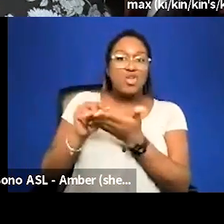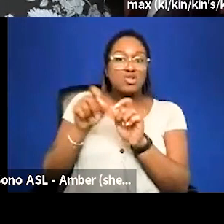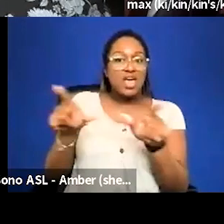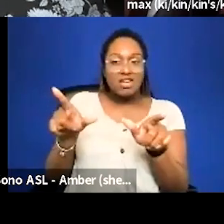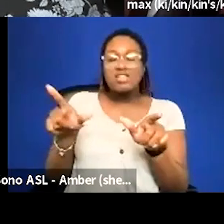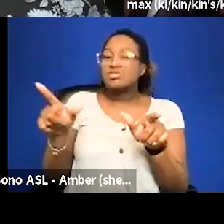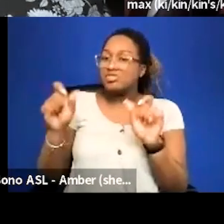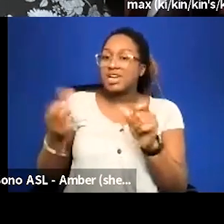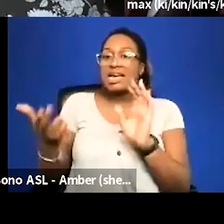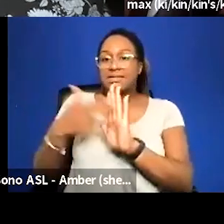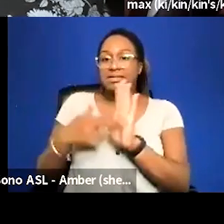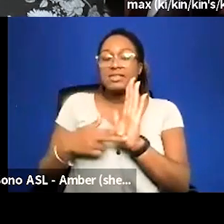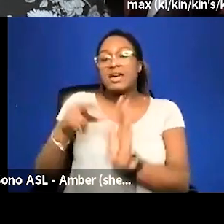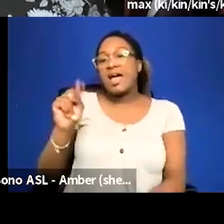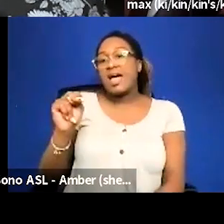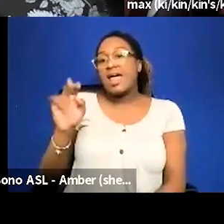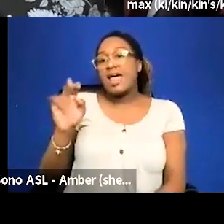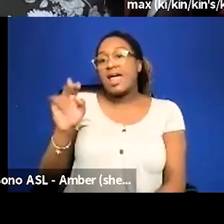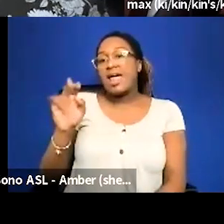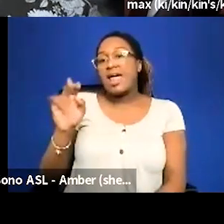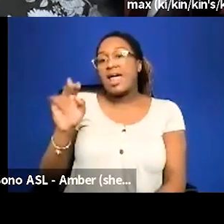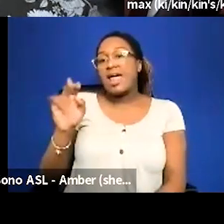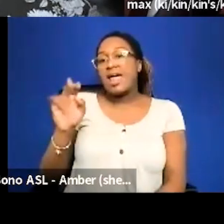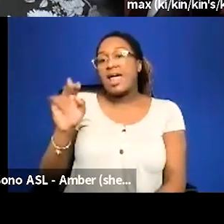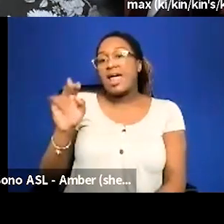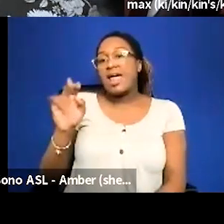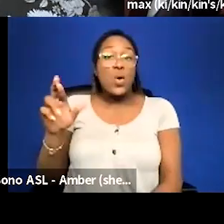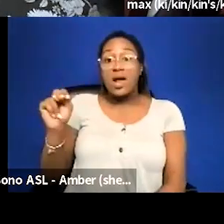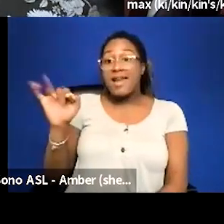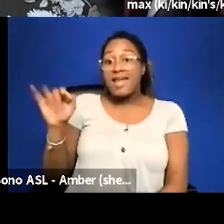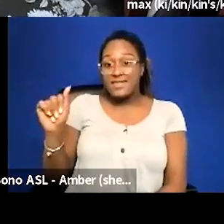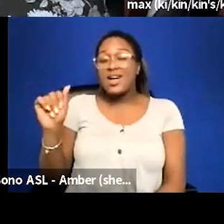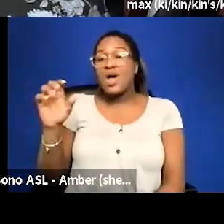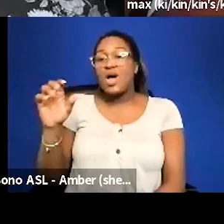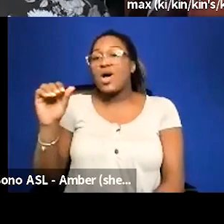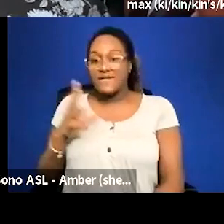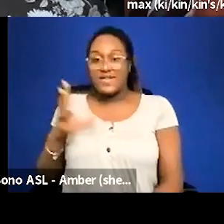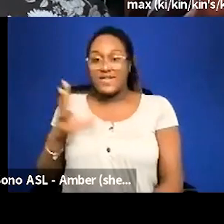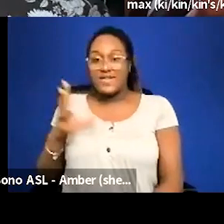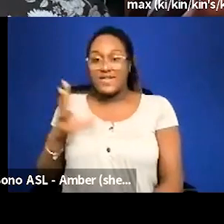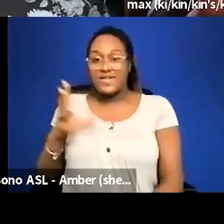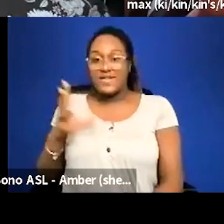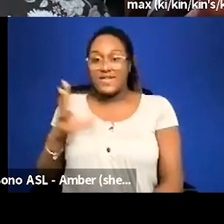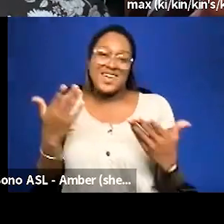follow us on your favorite social media at nafa official thanks again for being here everyone take care